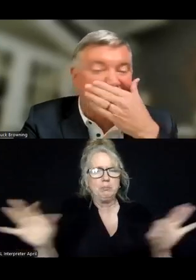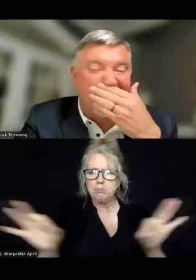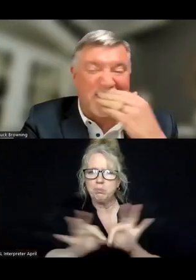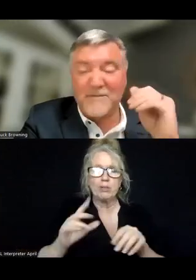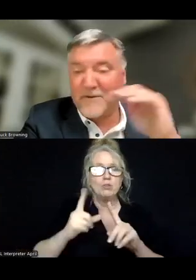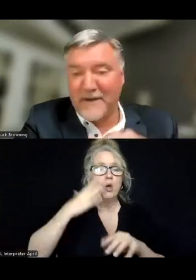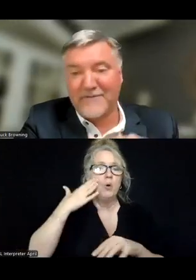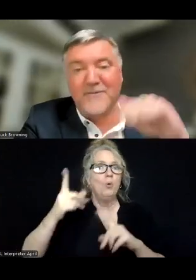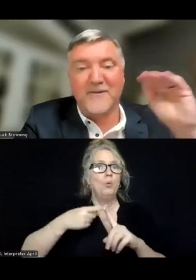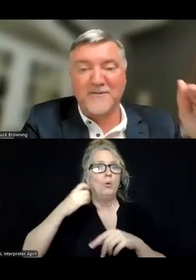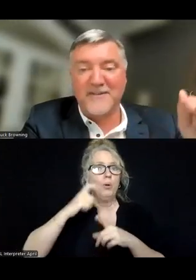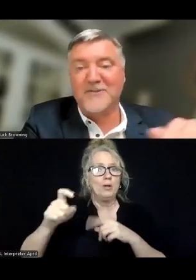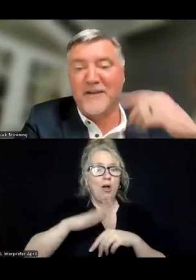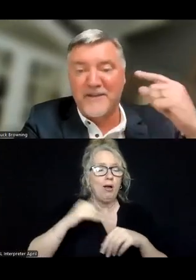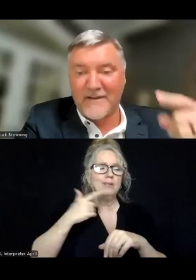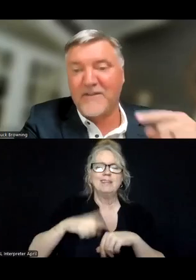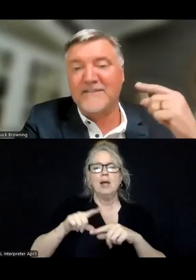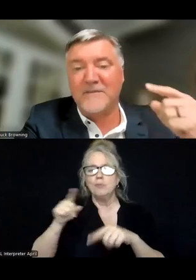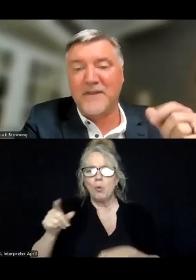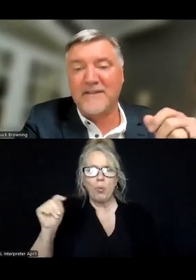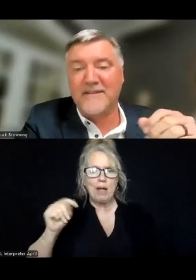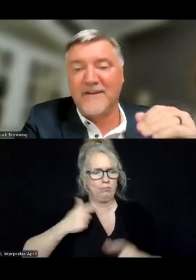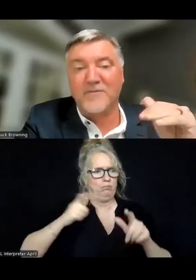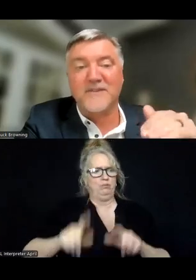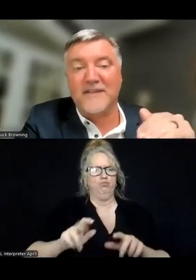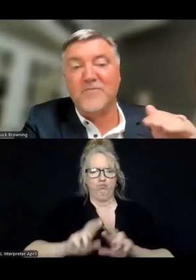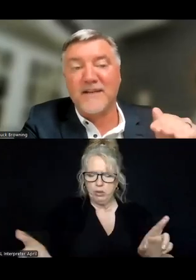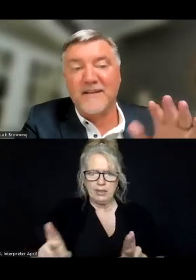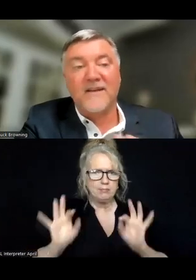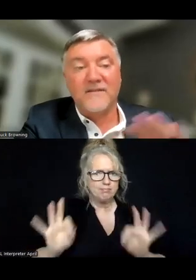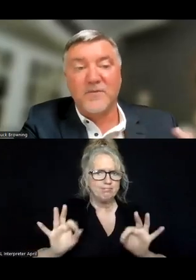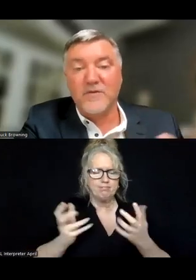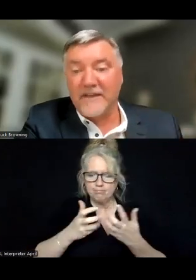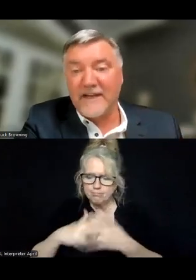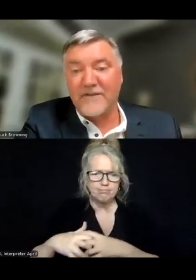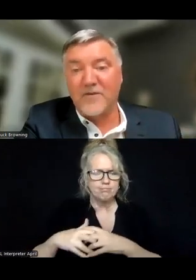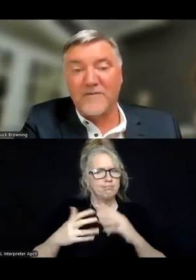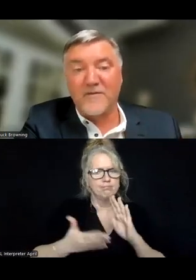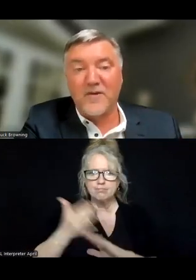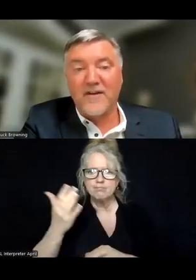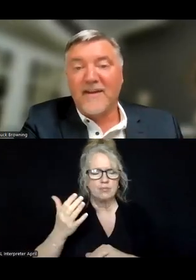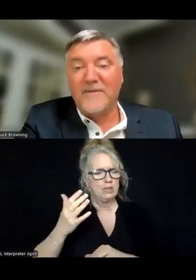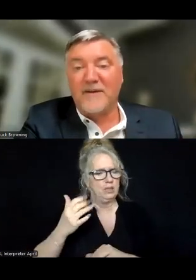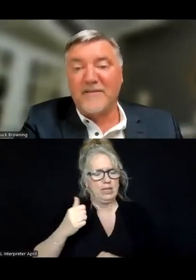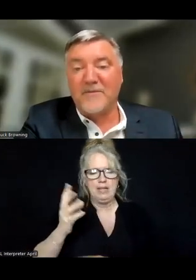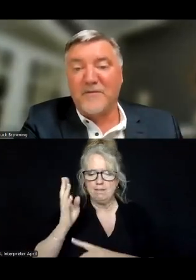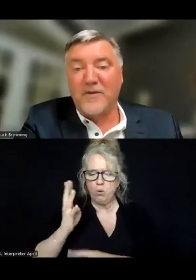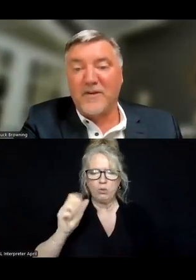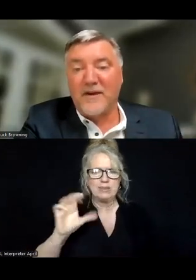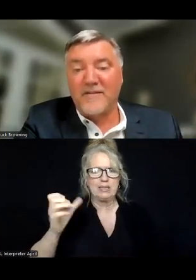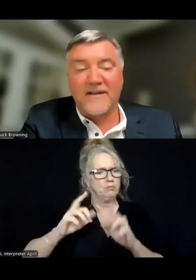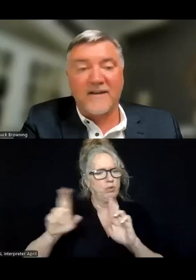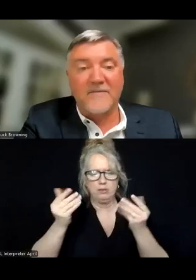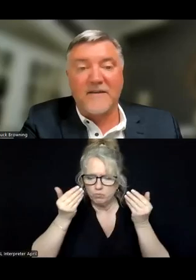happens, it's not time to go to the bathroom or to go do this. You have to have things in place and a routine ready to move and get out the door and for and be ready to